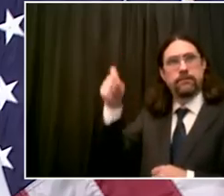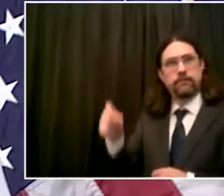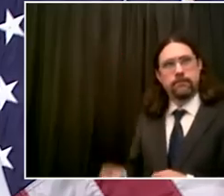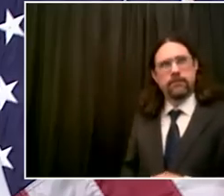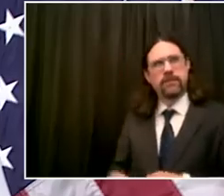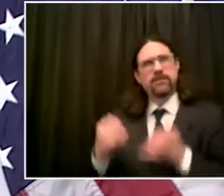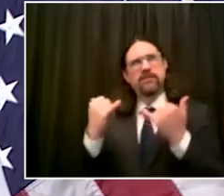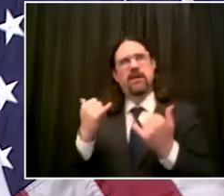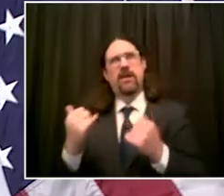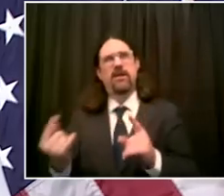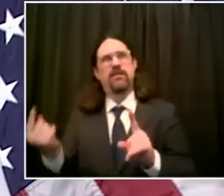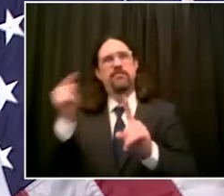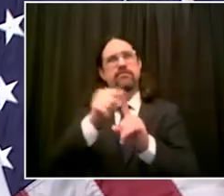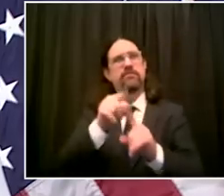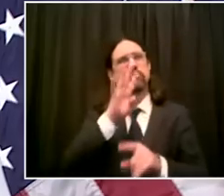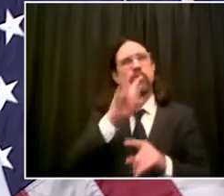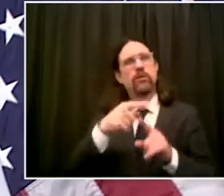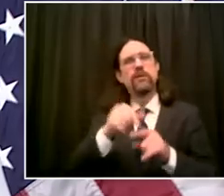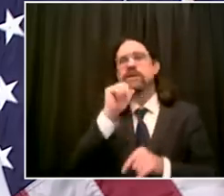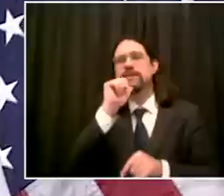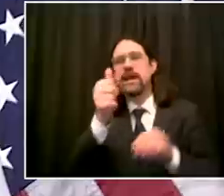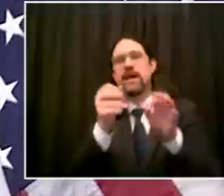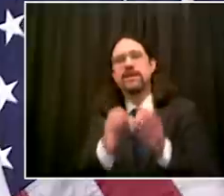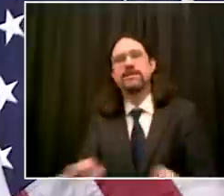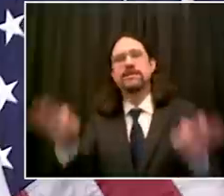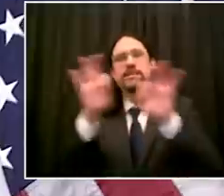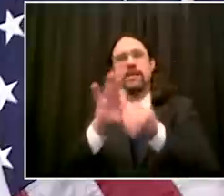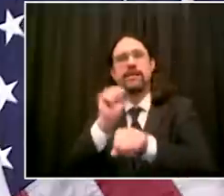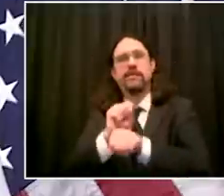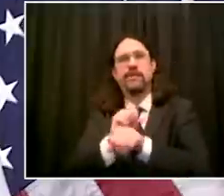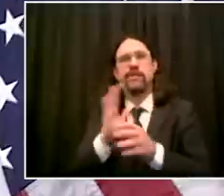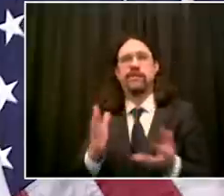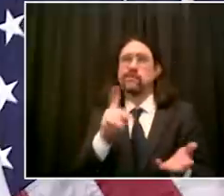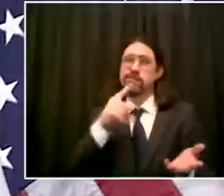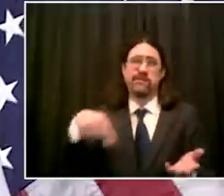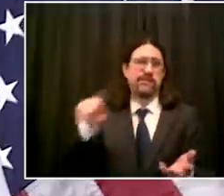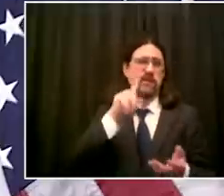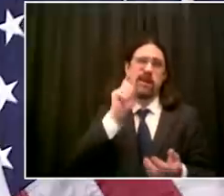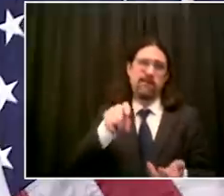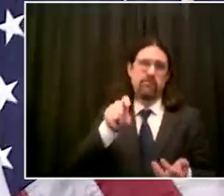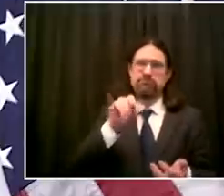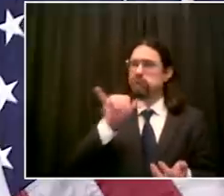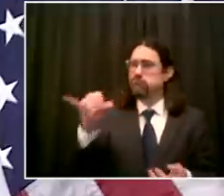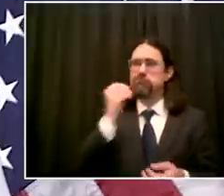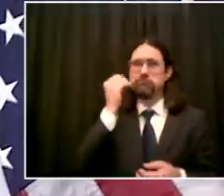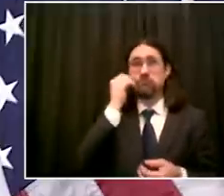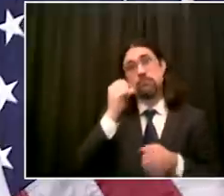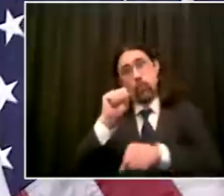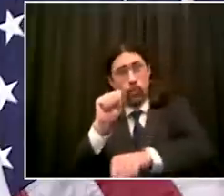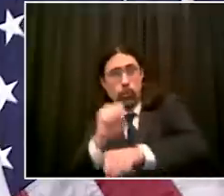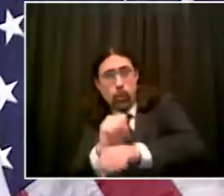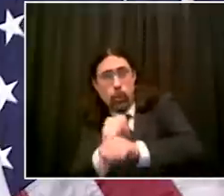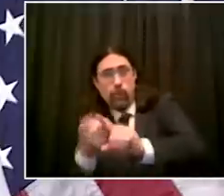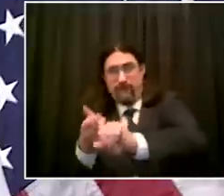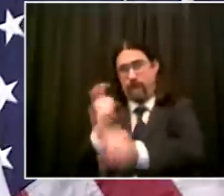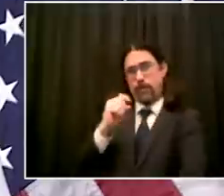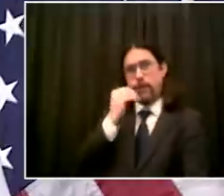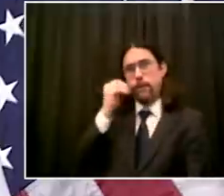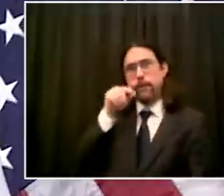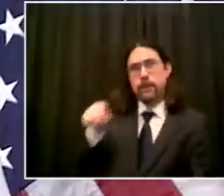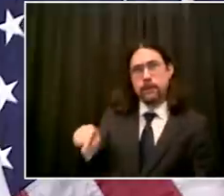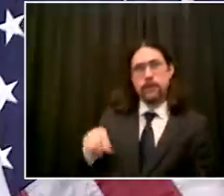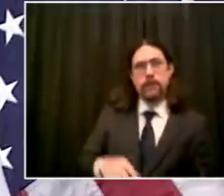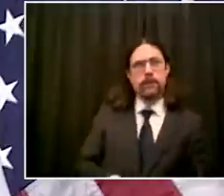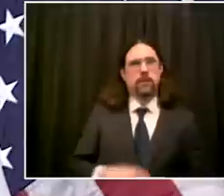the basic dynamics we have now are going to hold if there's some loosening up it'll be in some key areas but we're not opening up the floodgates at once